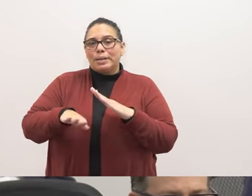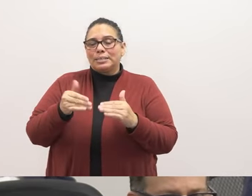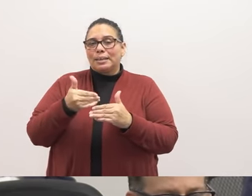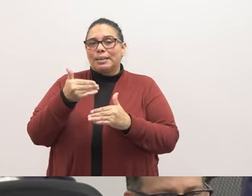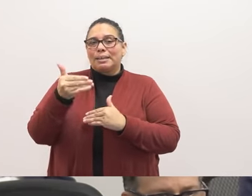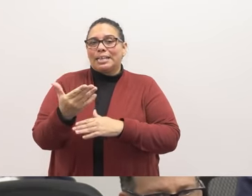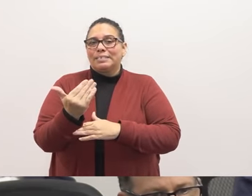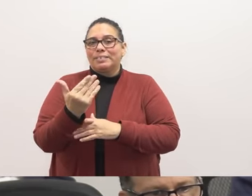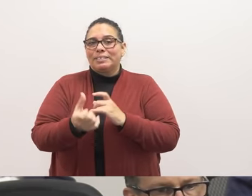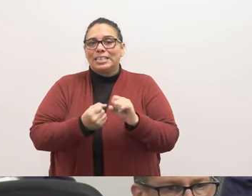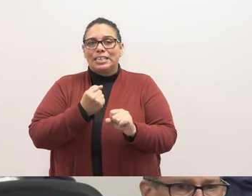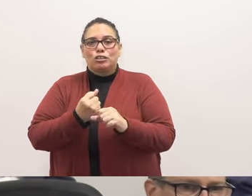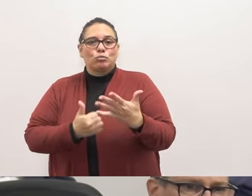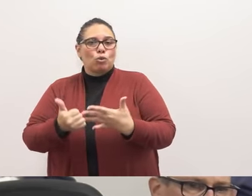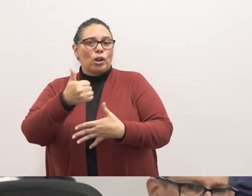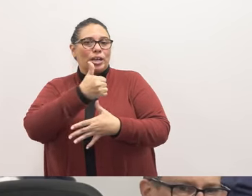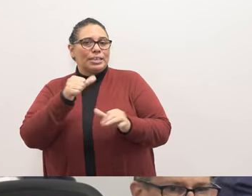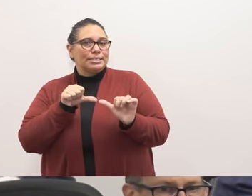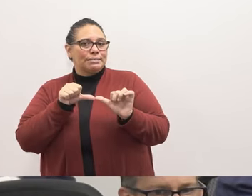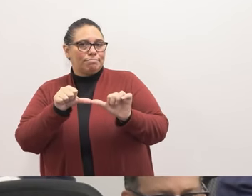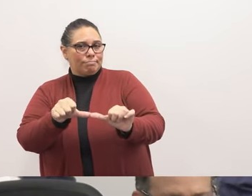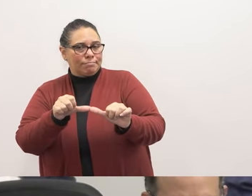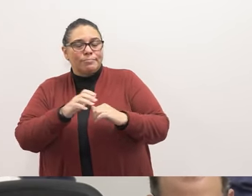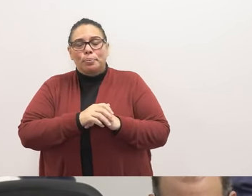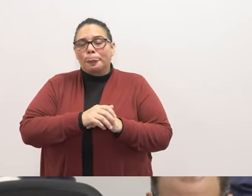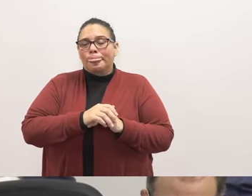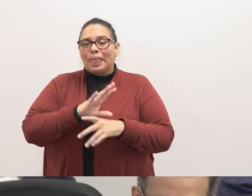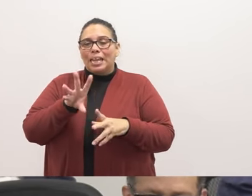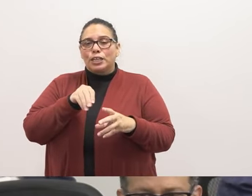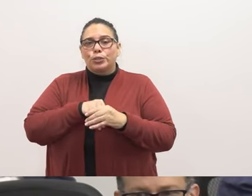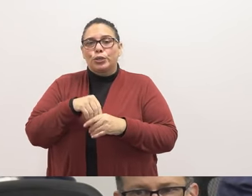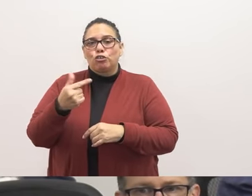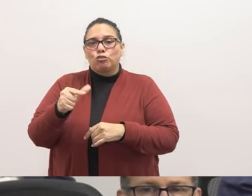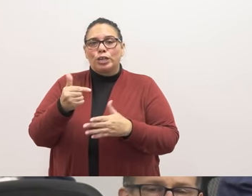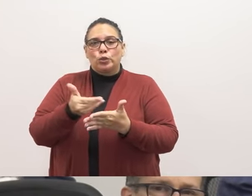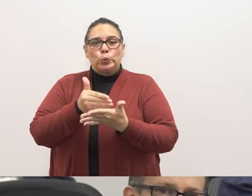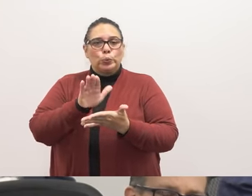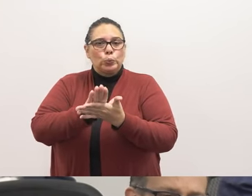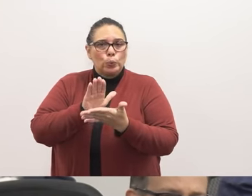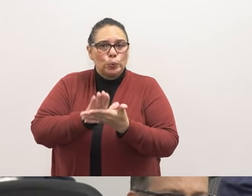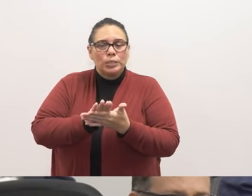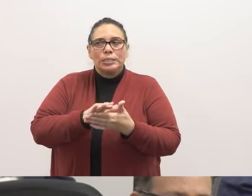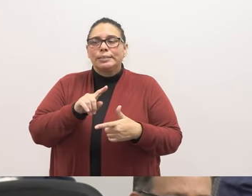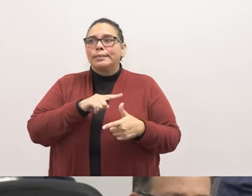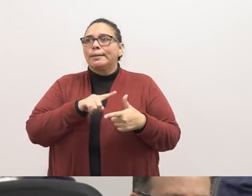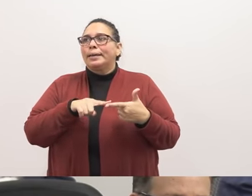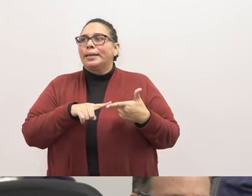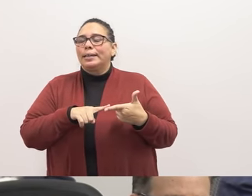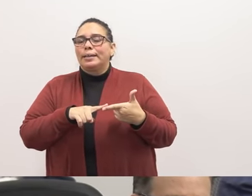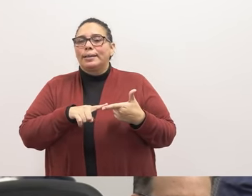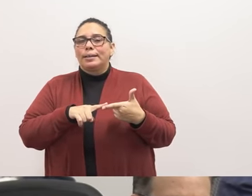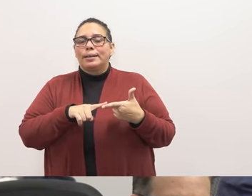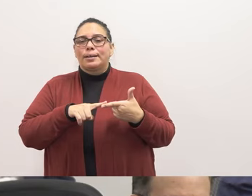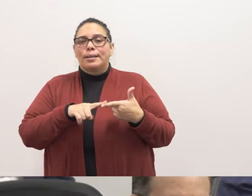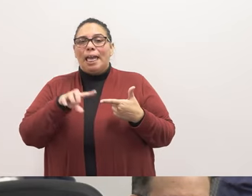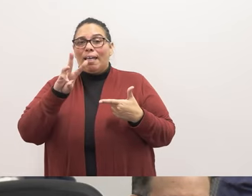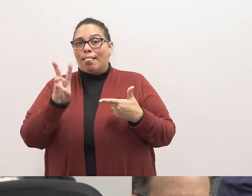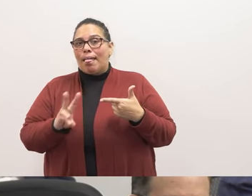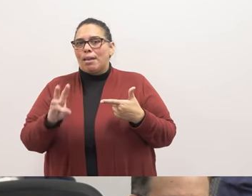15 years, what our priorities are sustainability-wise. This included greening schools, including climate education.